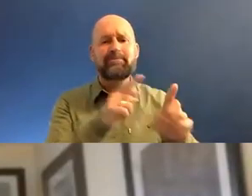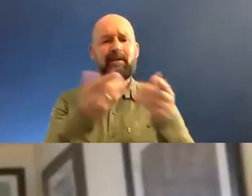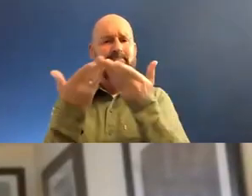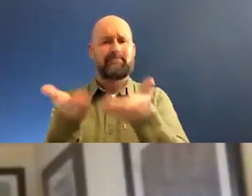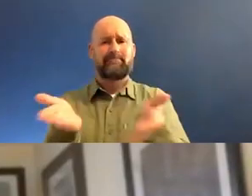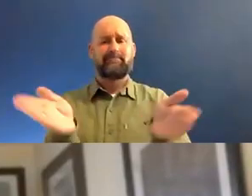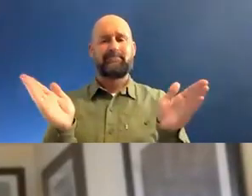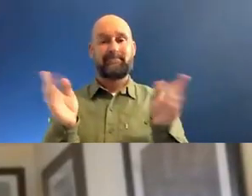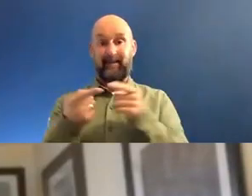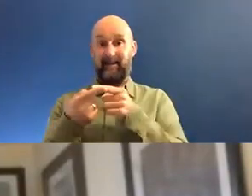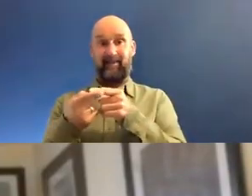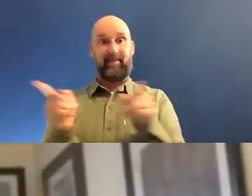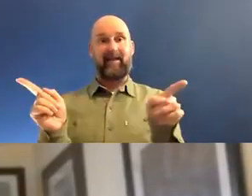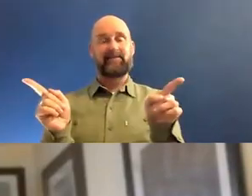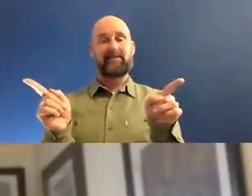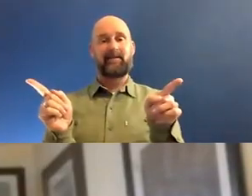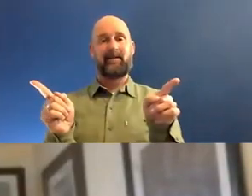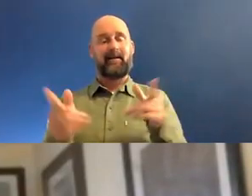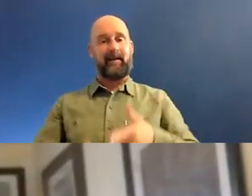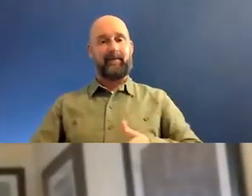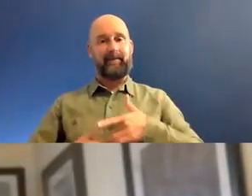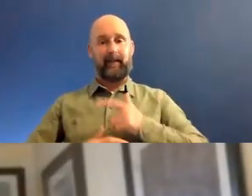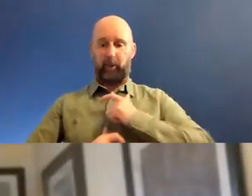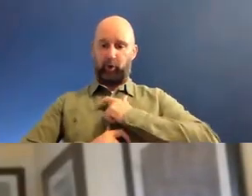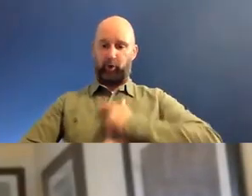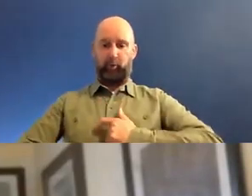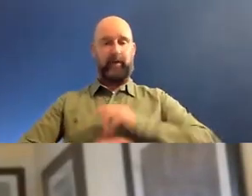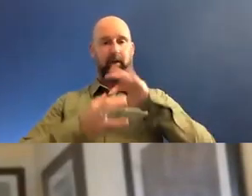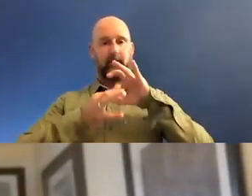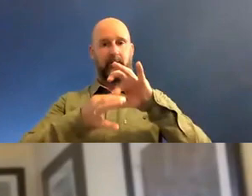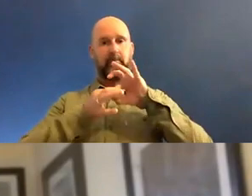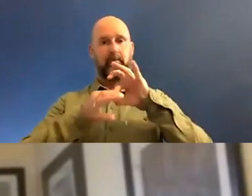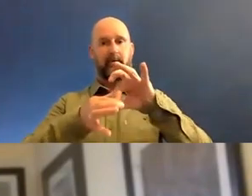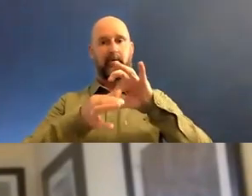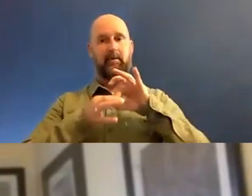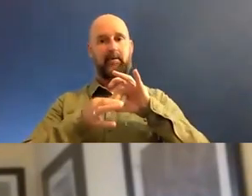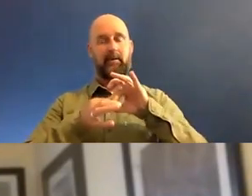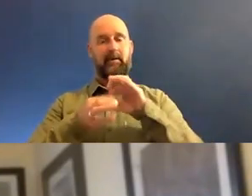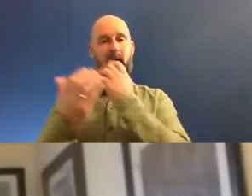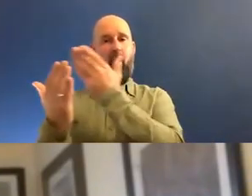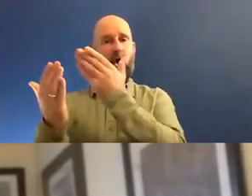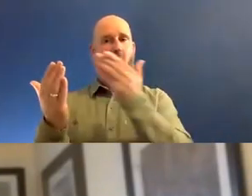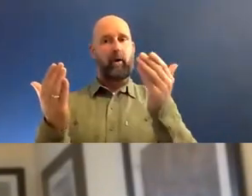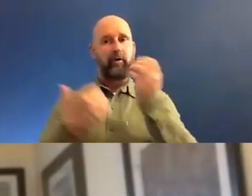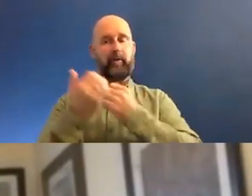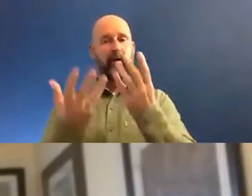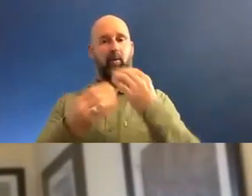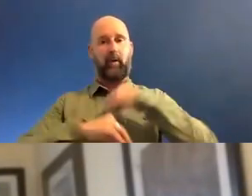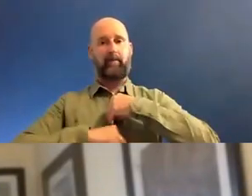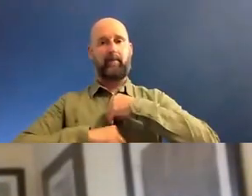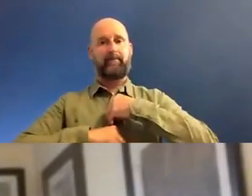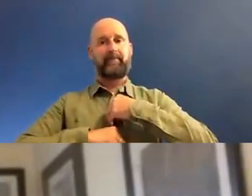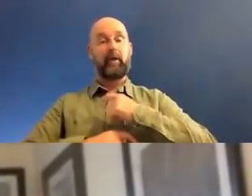It's about finding that common thread of humanity that, that we instill in that piece of art. And then human beings